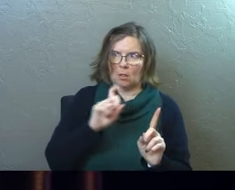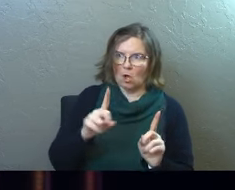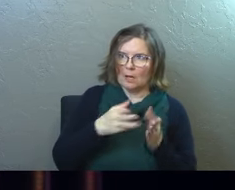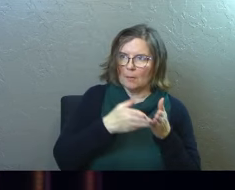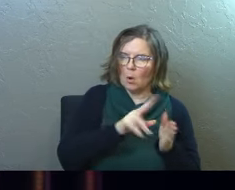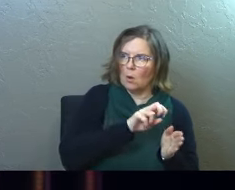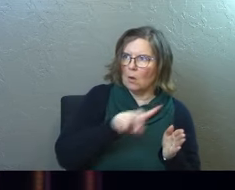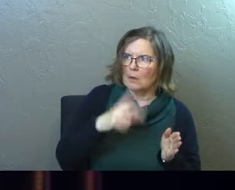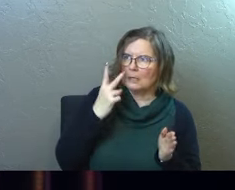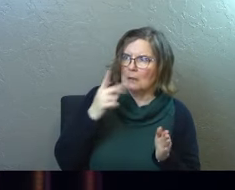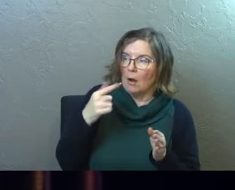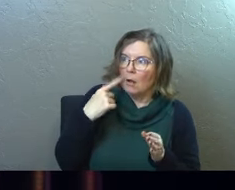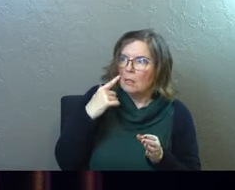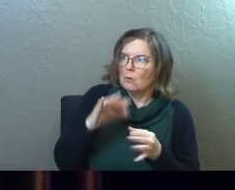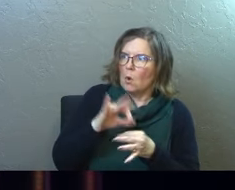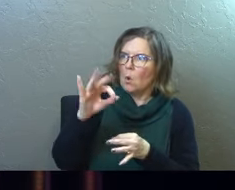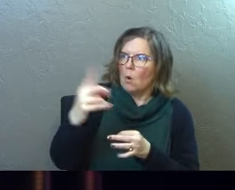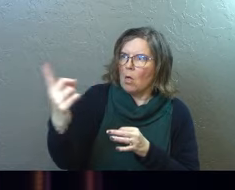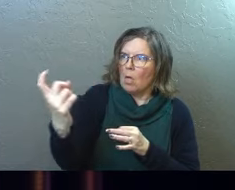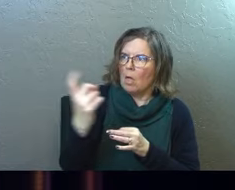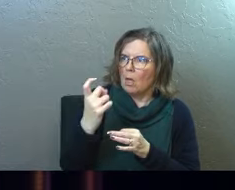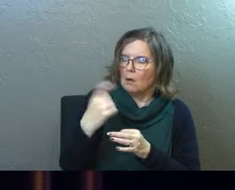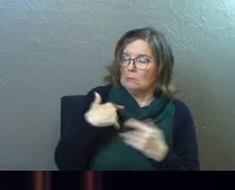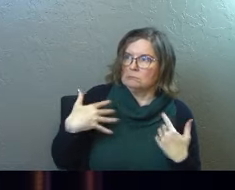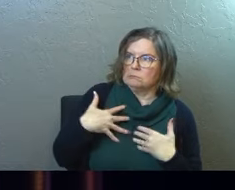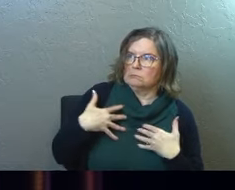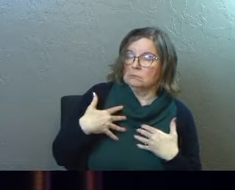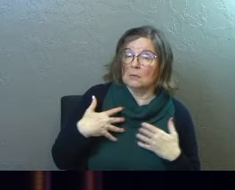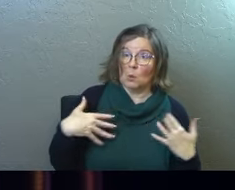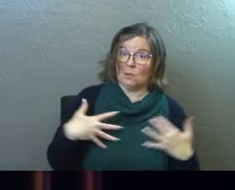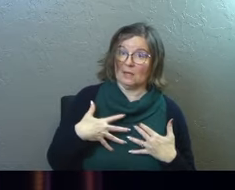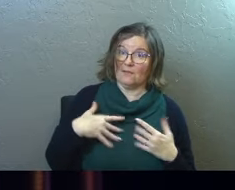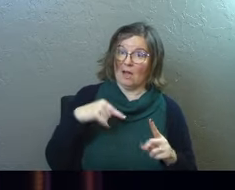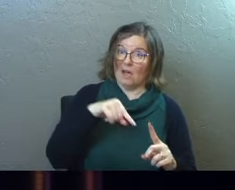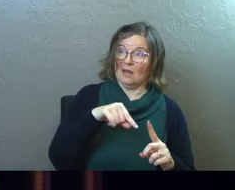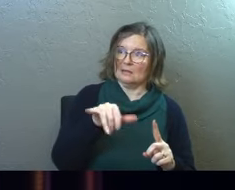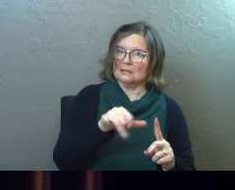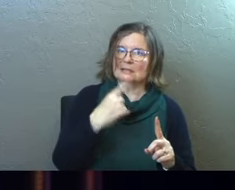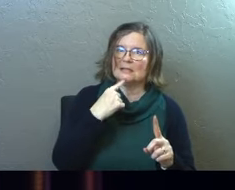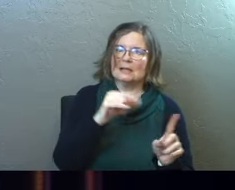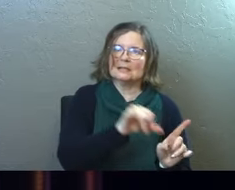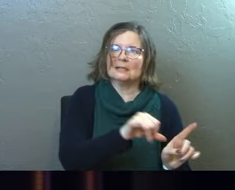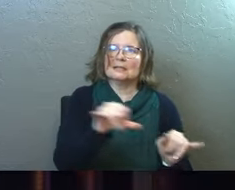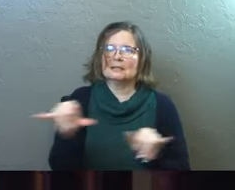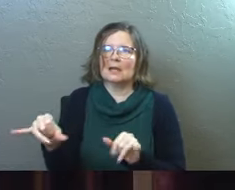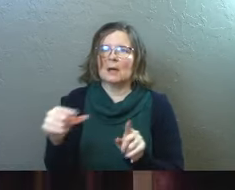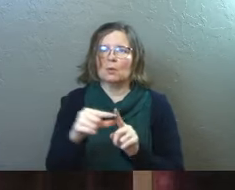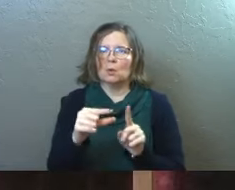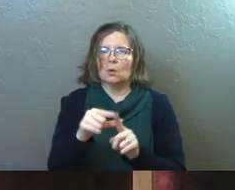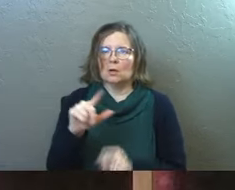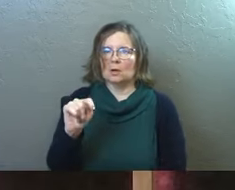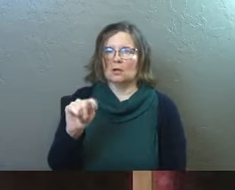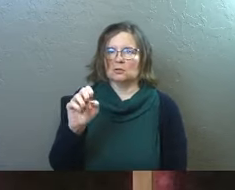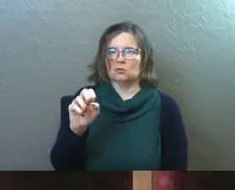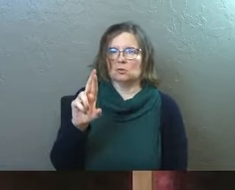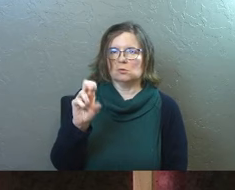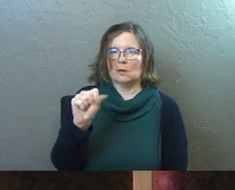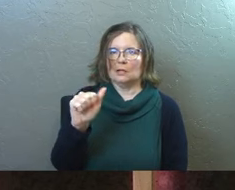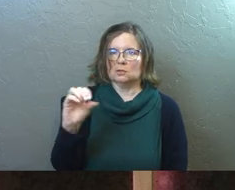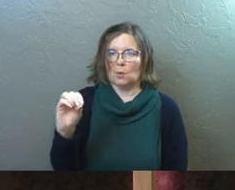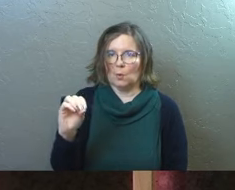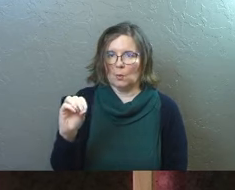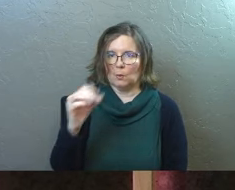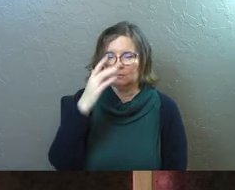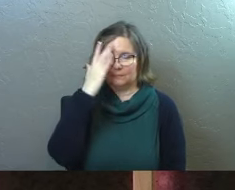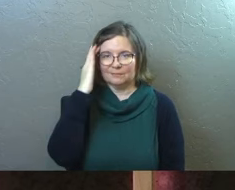ghost and it freaks them out. And when they're terrified, it says that they were tarasso. So